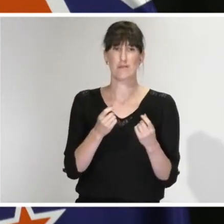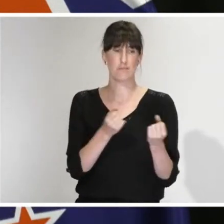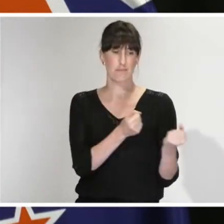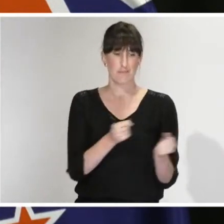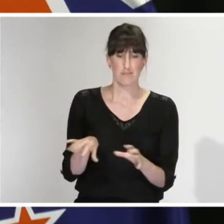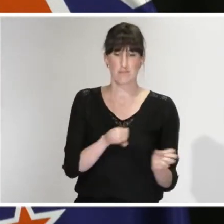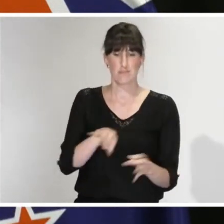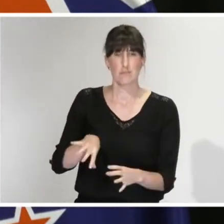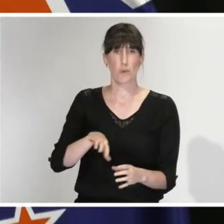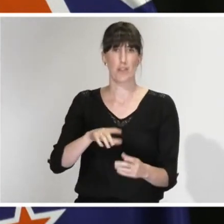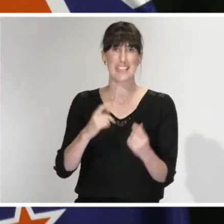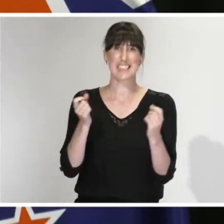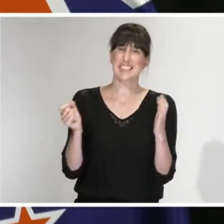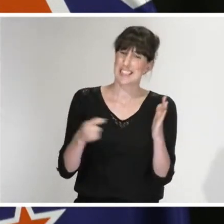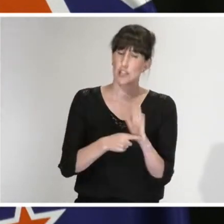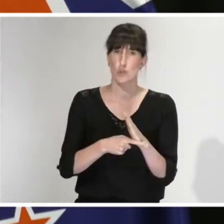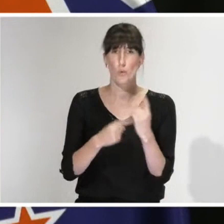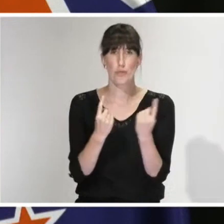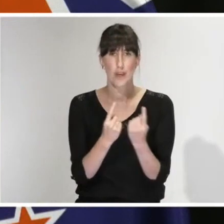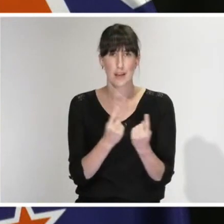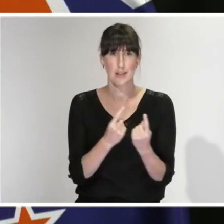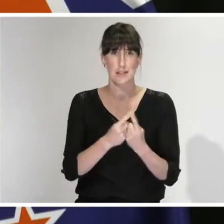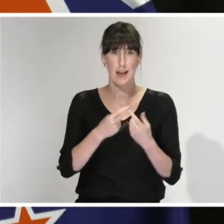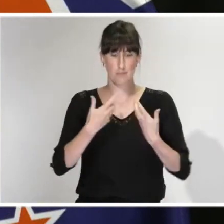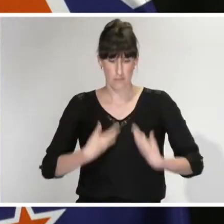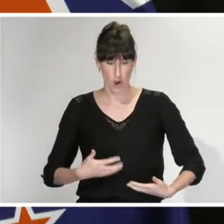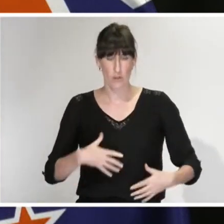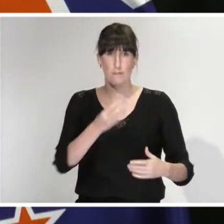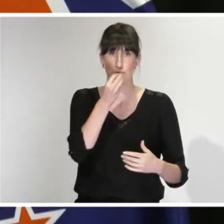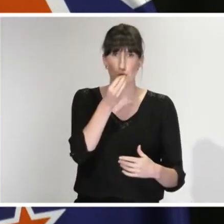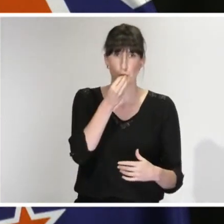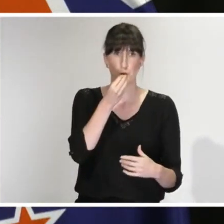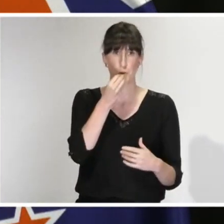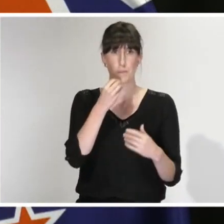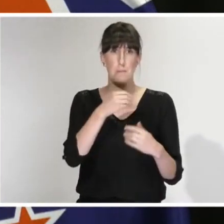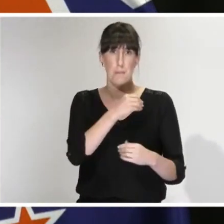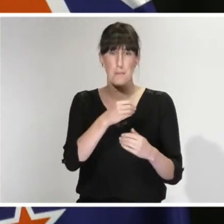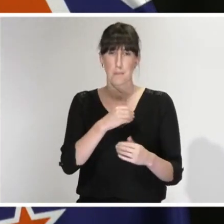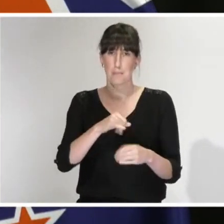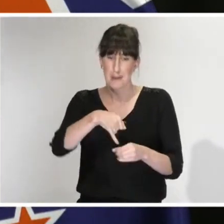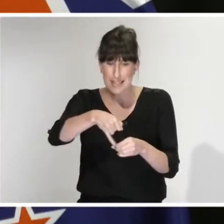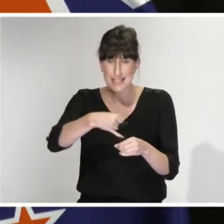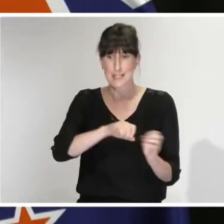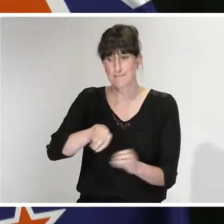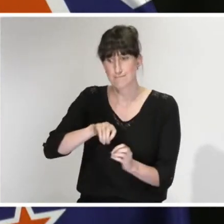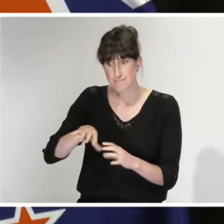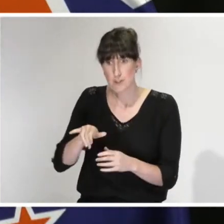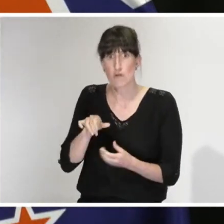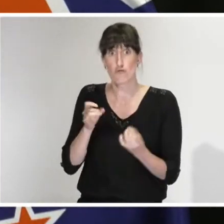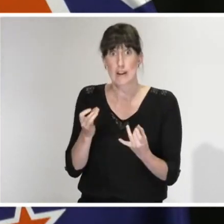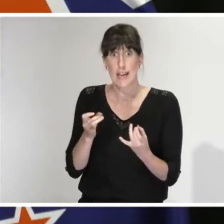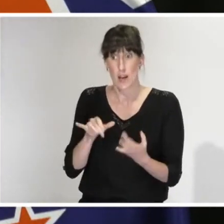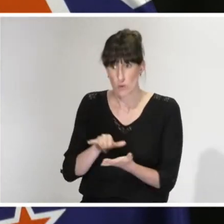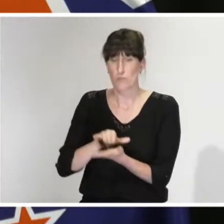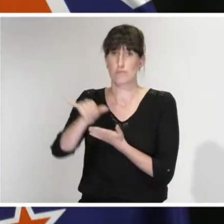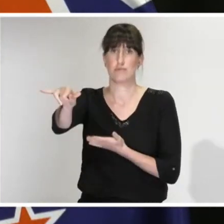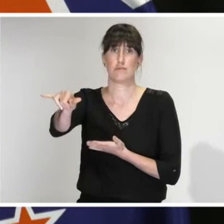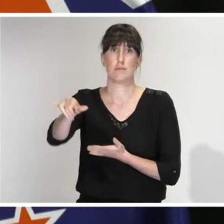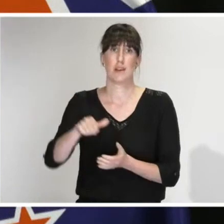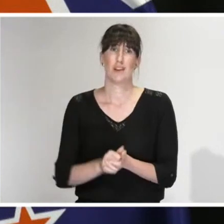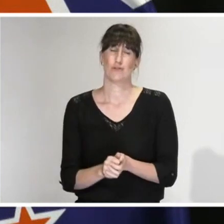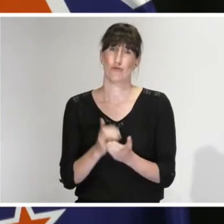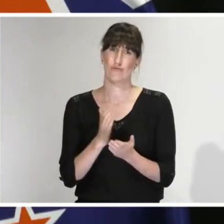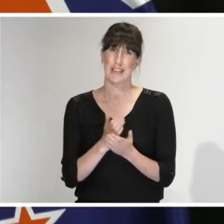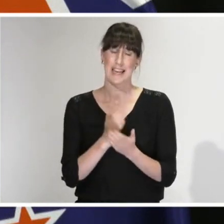our thoughts are with particularly the nation of Vanuatu as they come to grips with the impact of that cyclone and